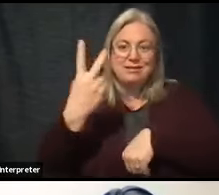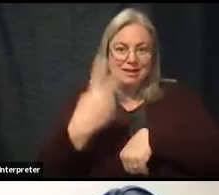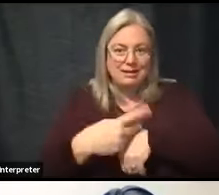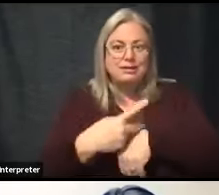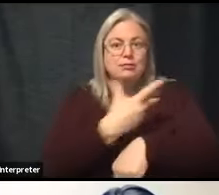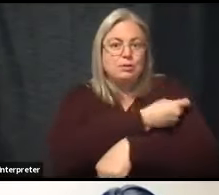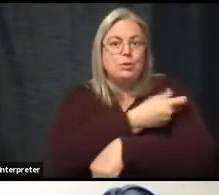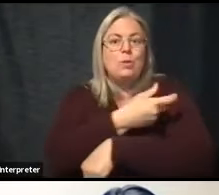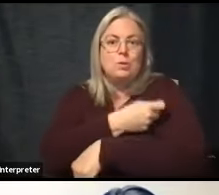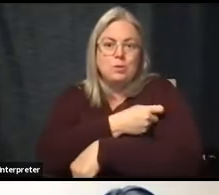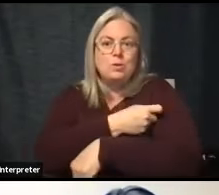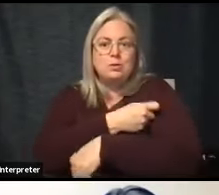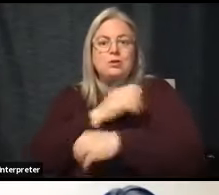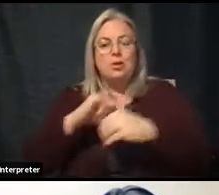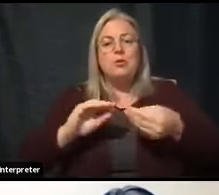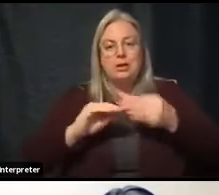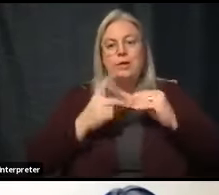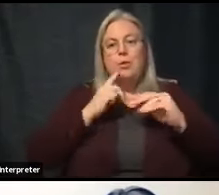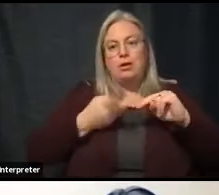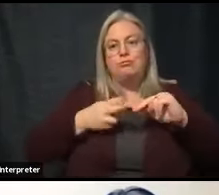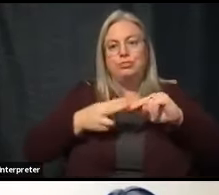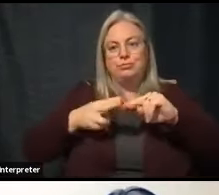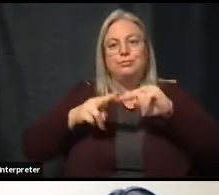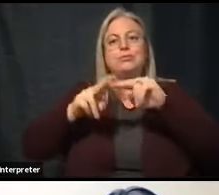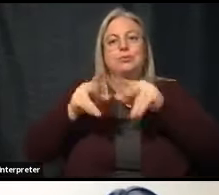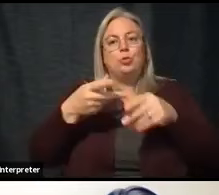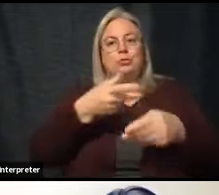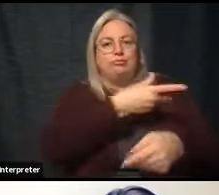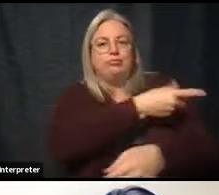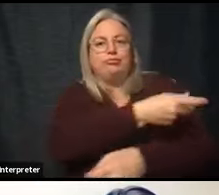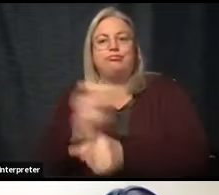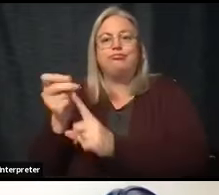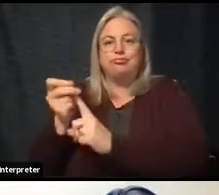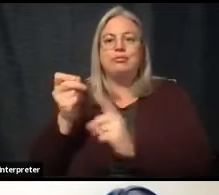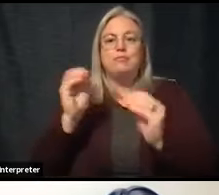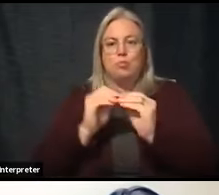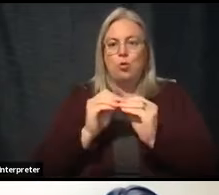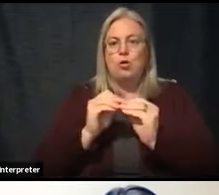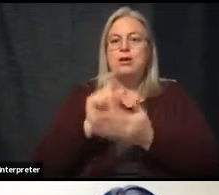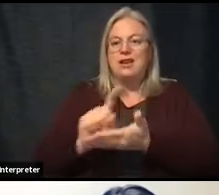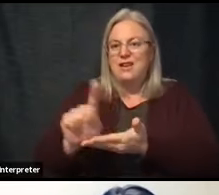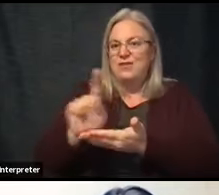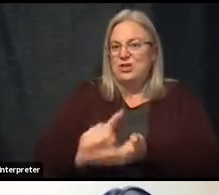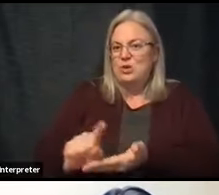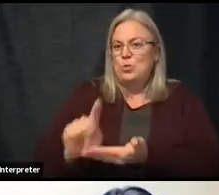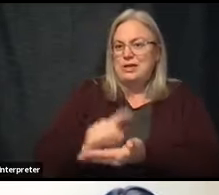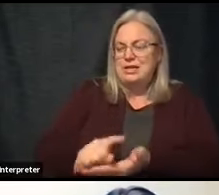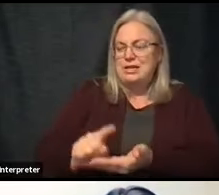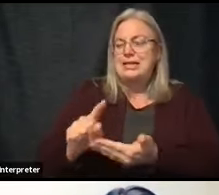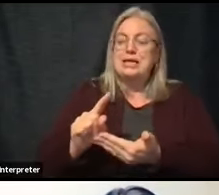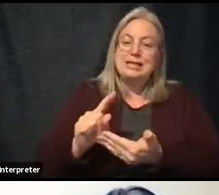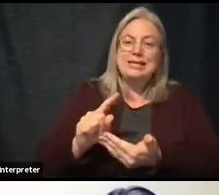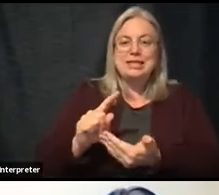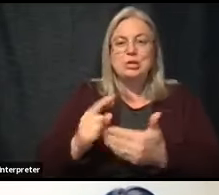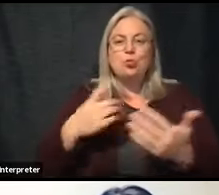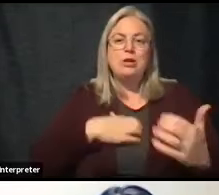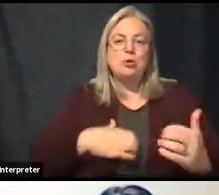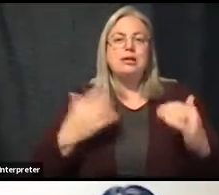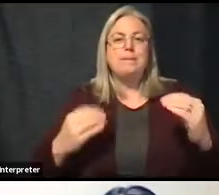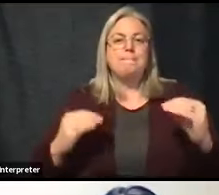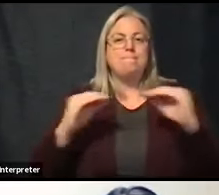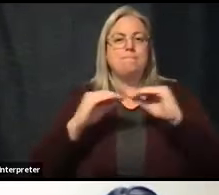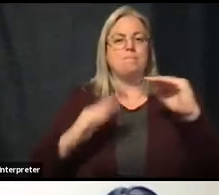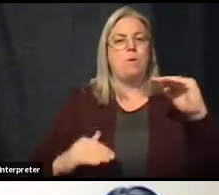to keep creeping up as we vaccinate more and more every week. Not quite where we want to be because we know we have